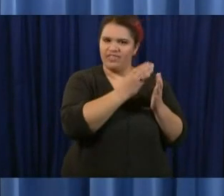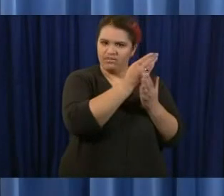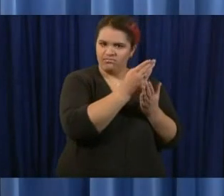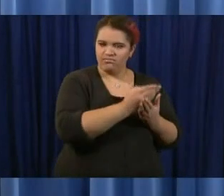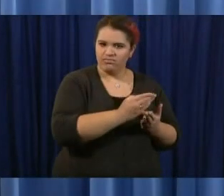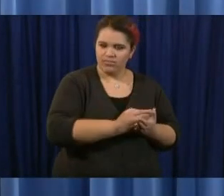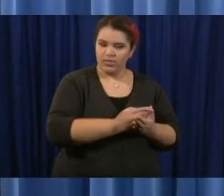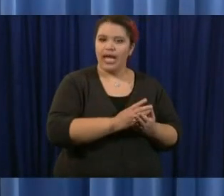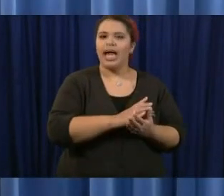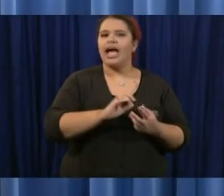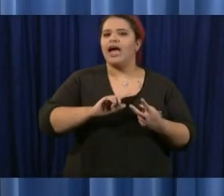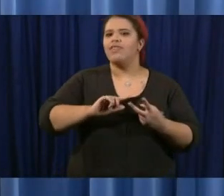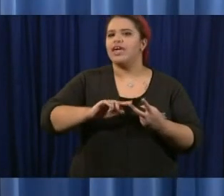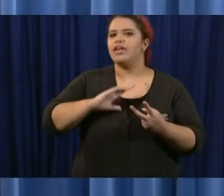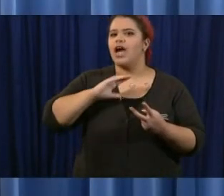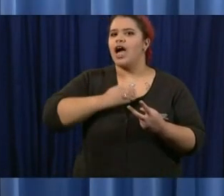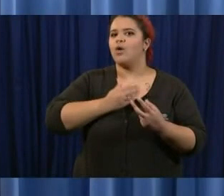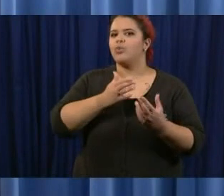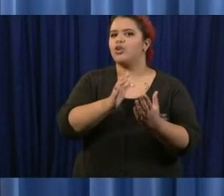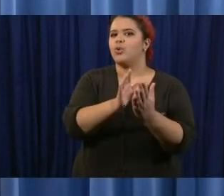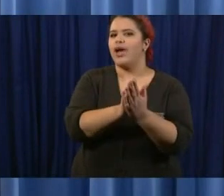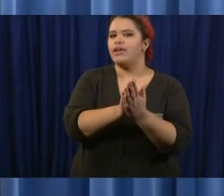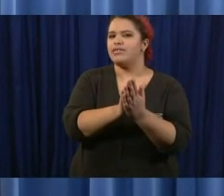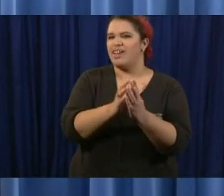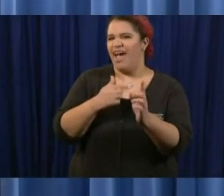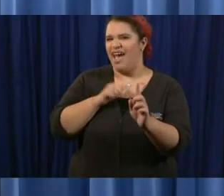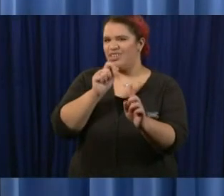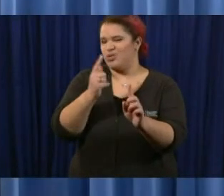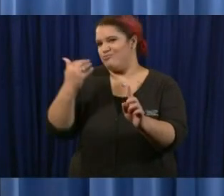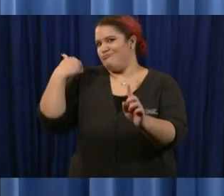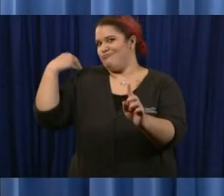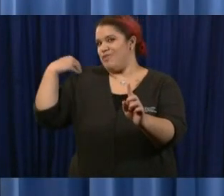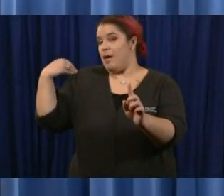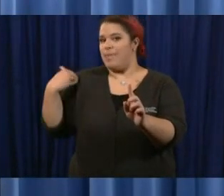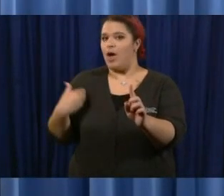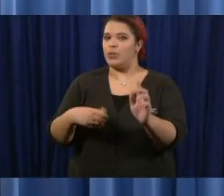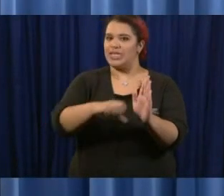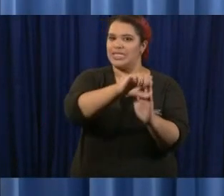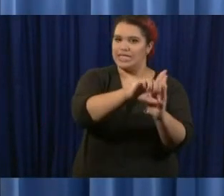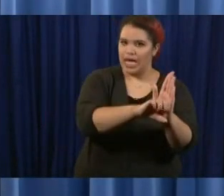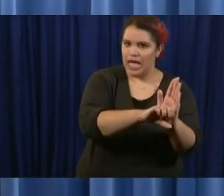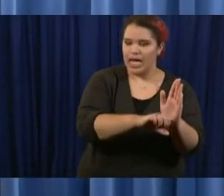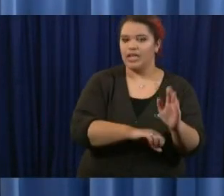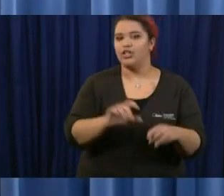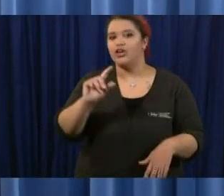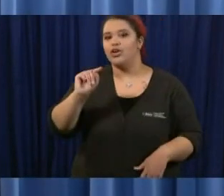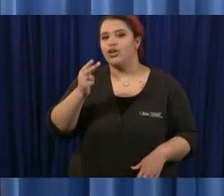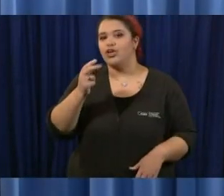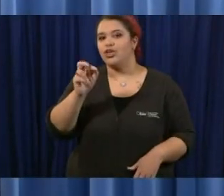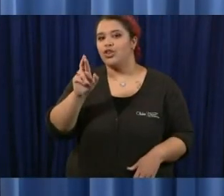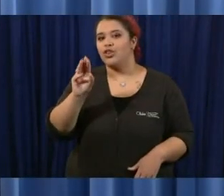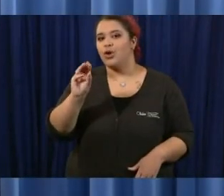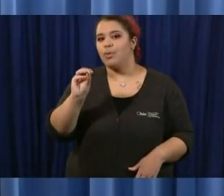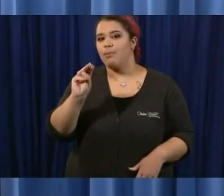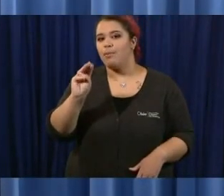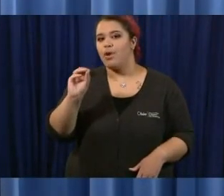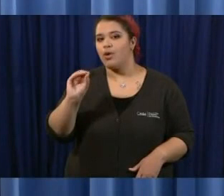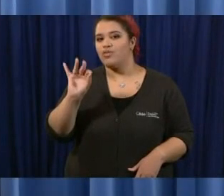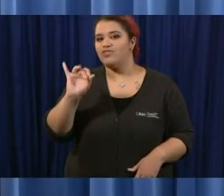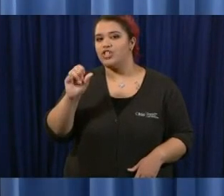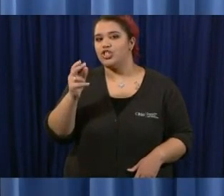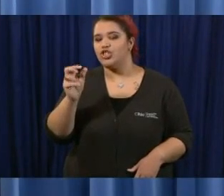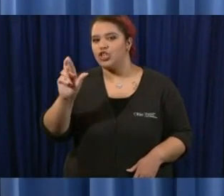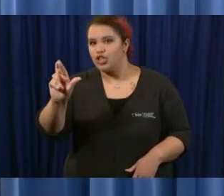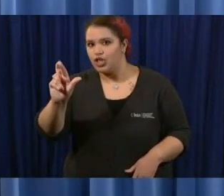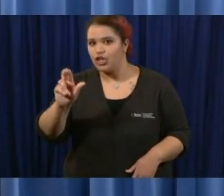on our request for contracts between the state and thermo fisher road dental partners in health and osu